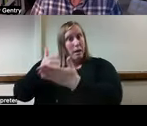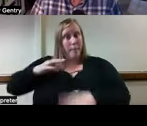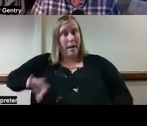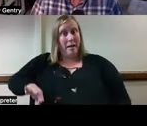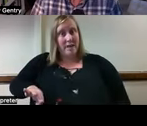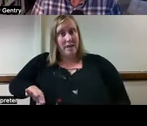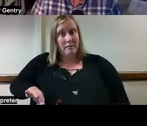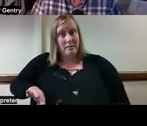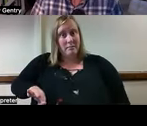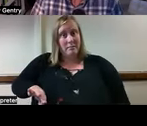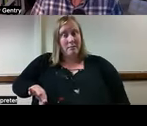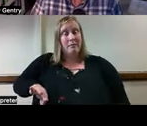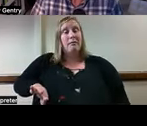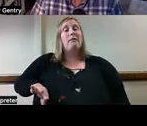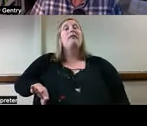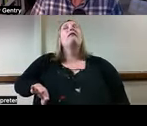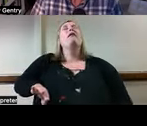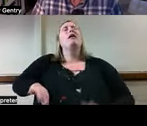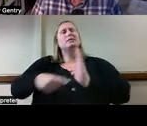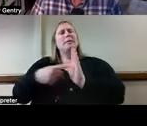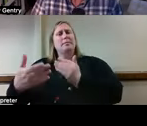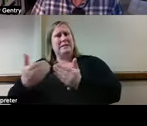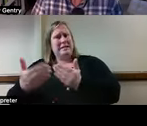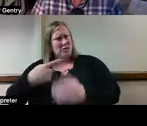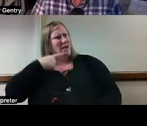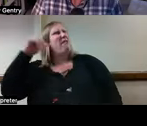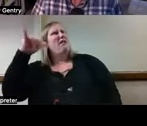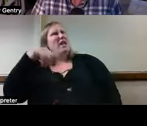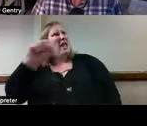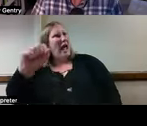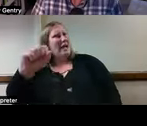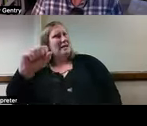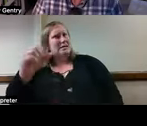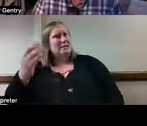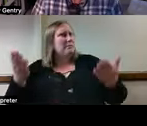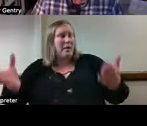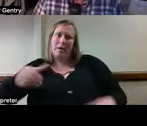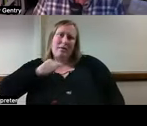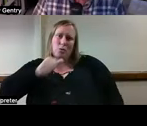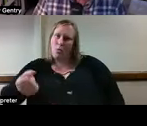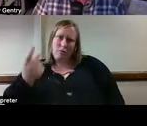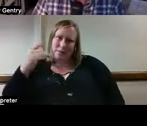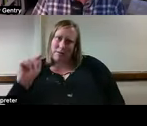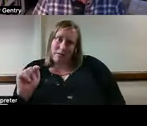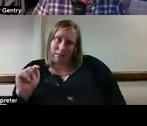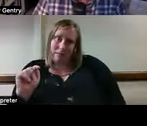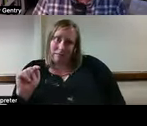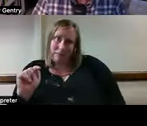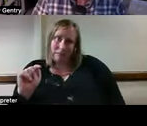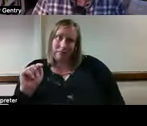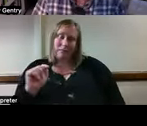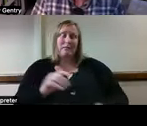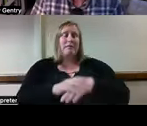And it can be easy for these people to say yes to something that they don't typically understand. There's been a lot of research around that issue.